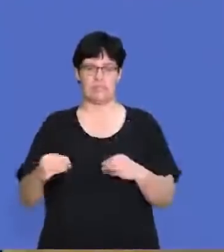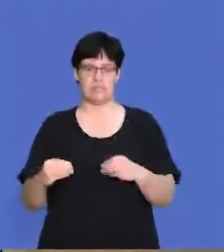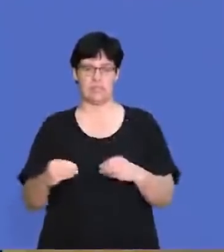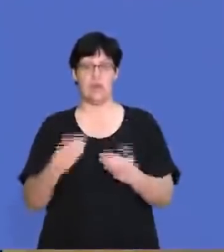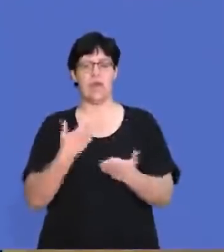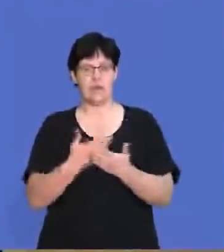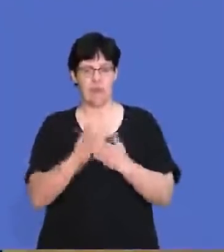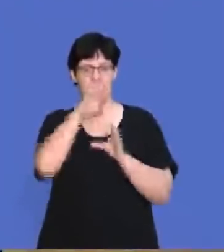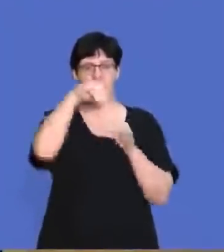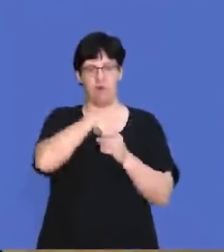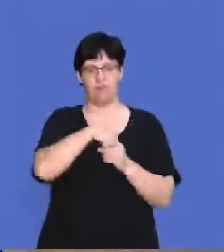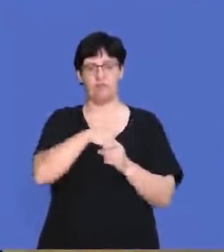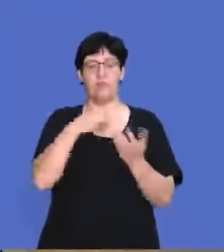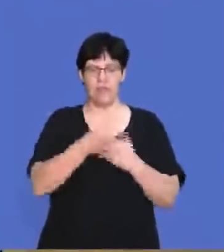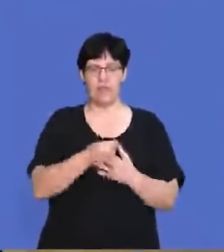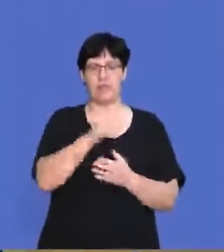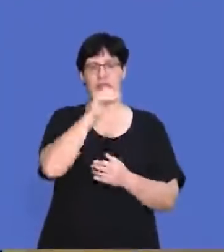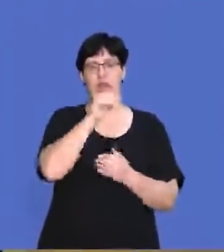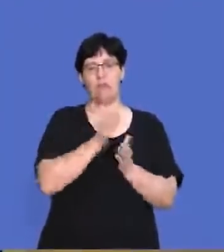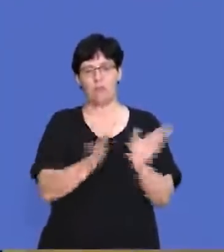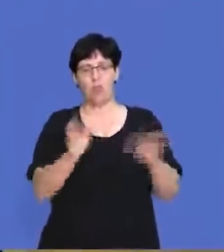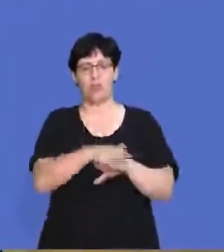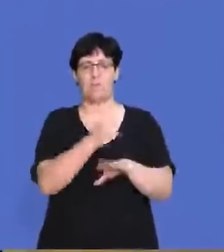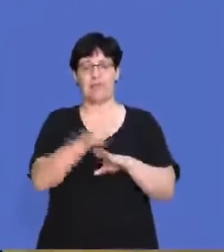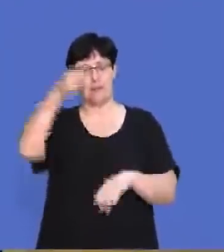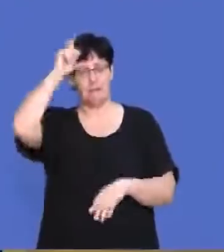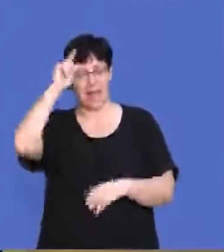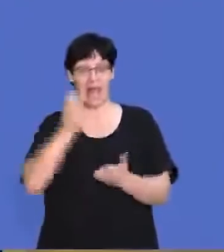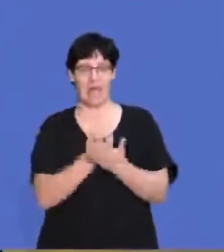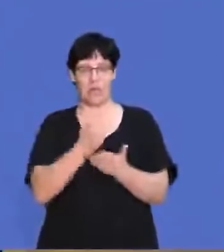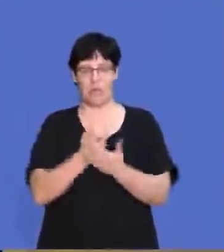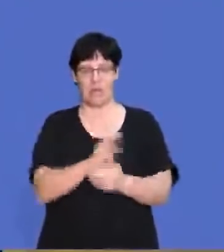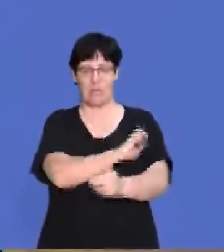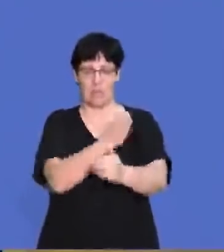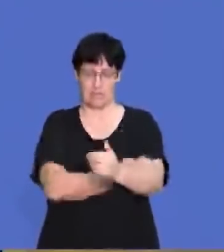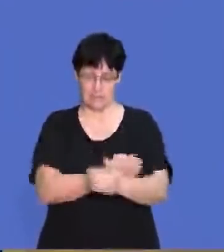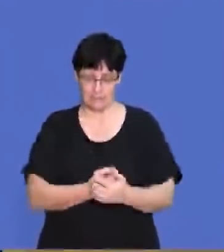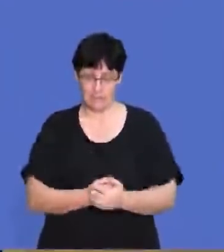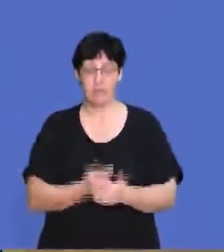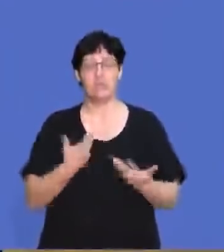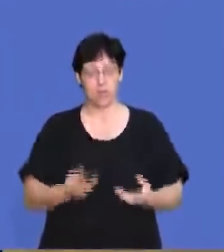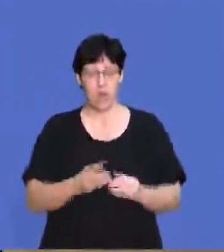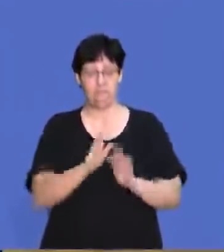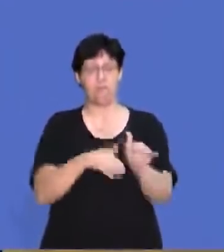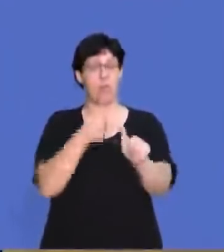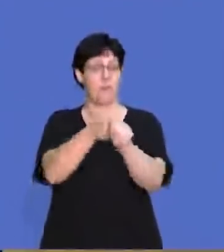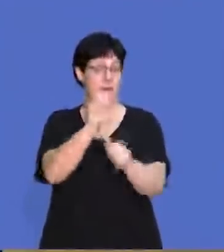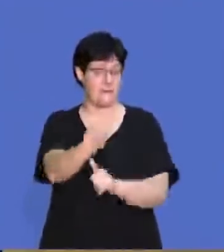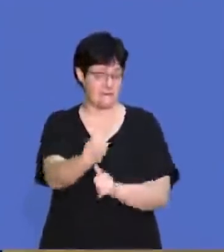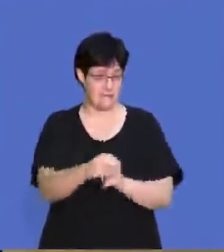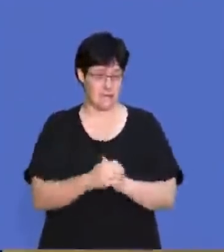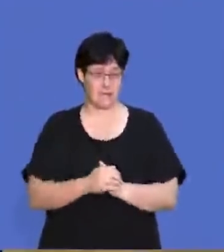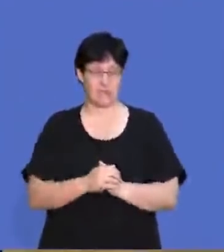can take part in broad-based black economic empowerment. All right, so that's the first part of that question. Now, there's a follow-up